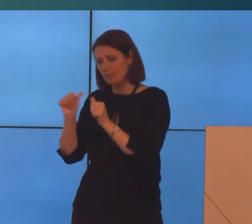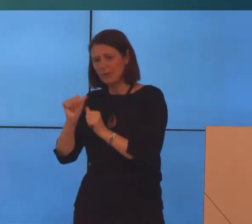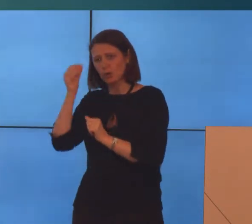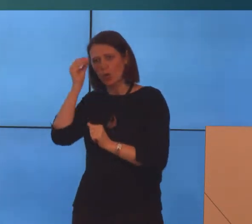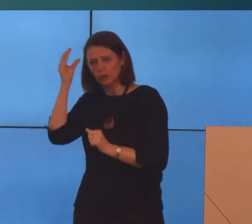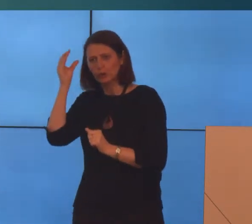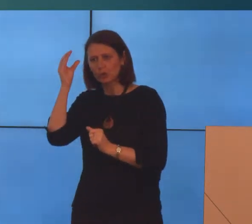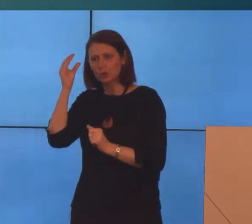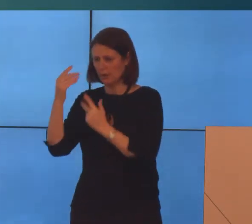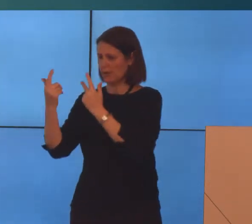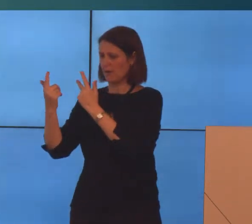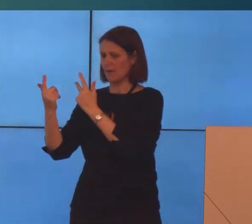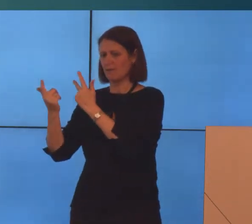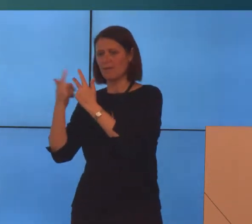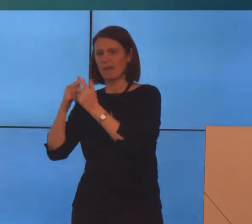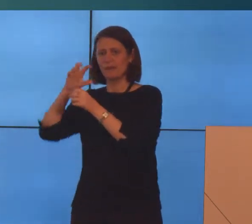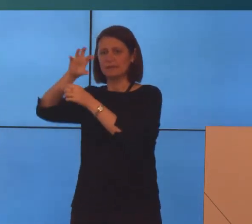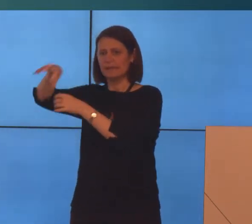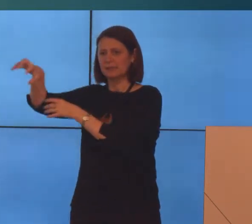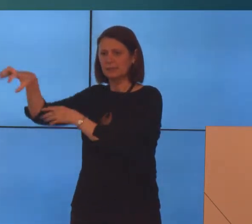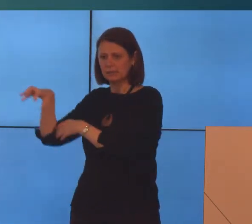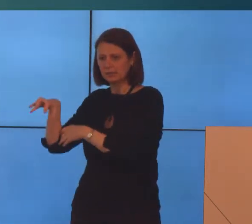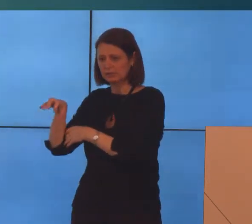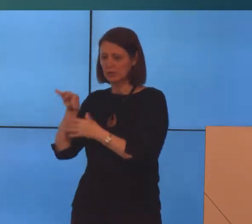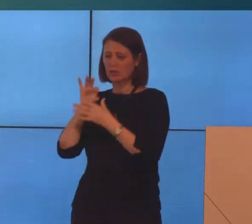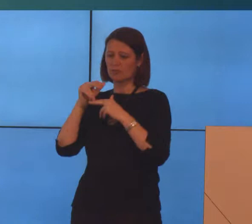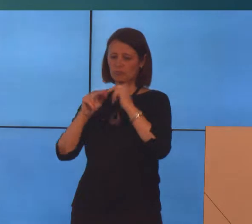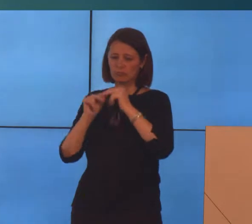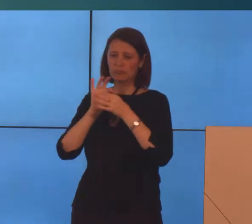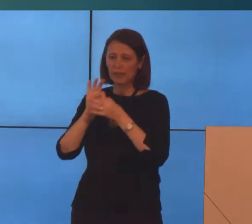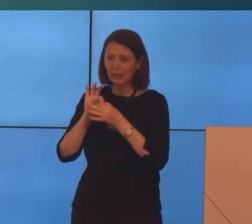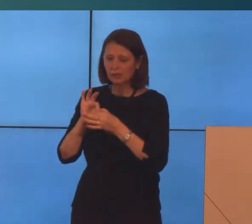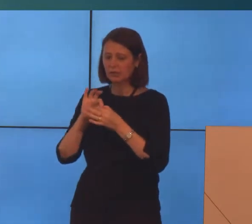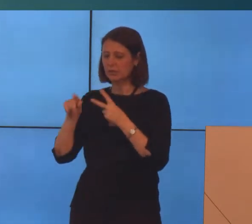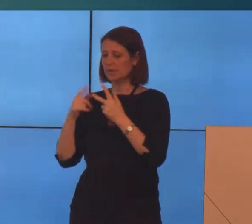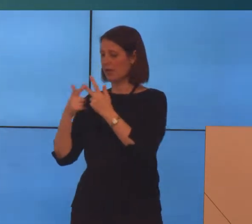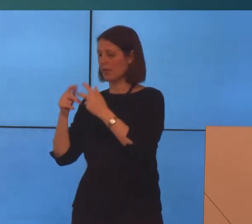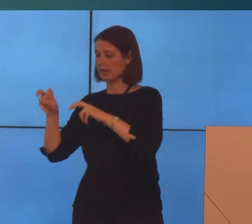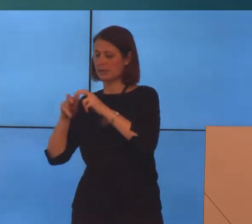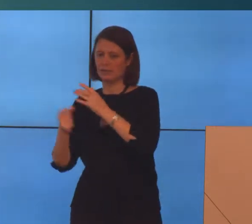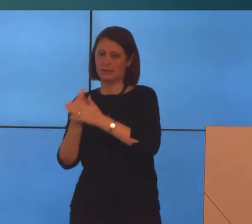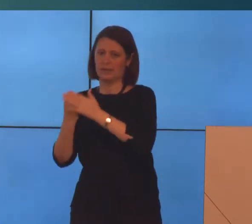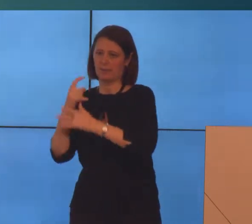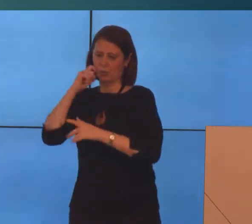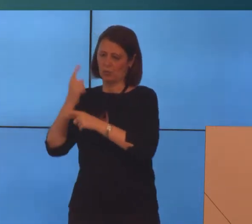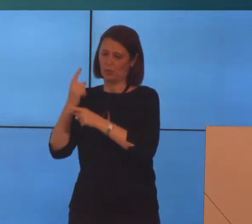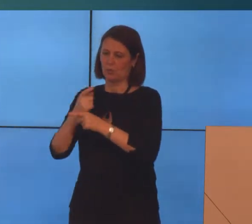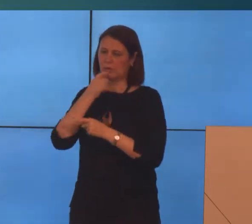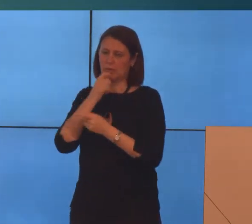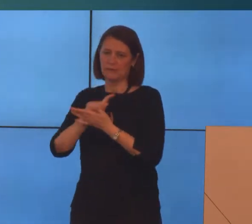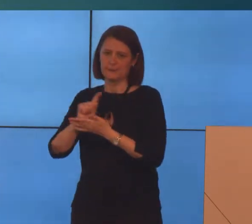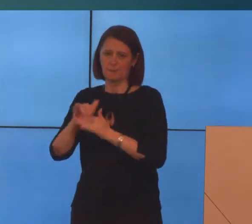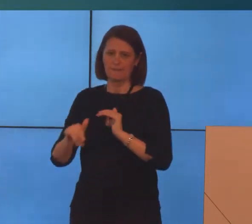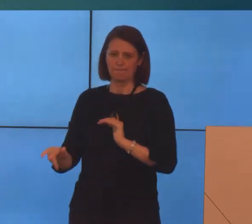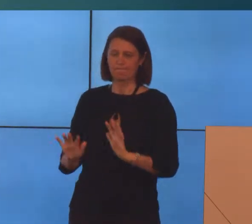the other sectors, relationship building, and other activities that have come from that, which we'll talk about a bit later on.